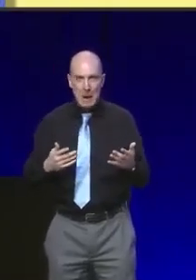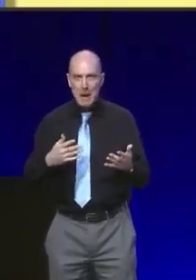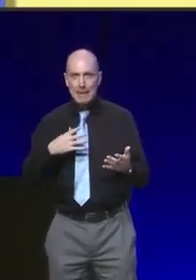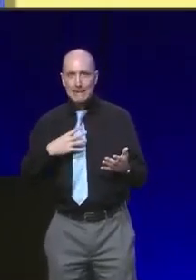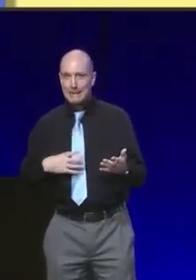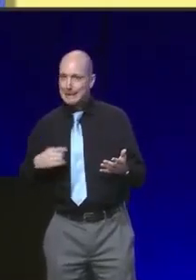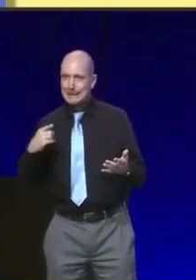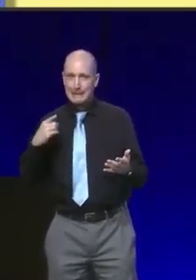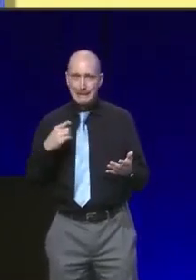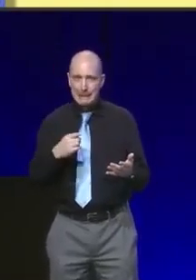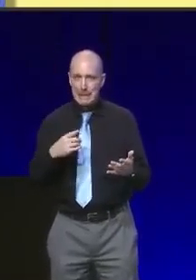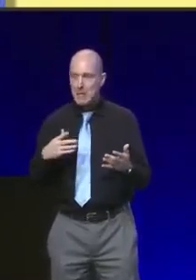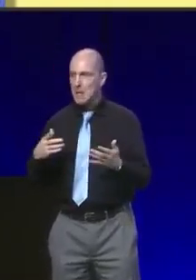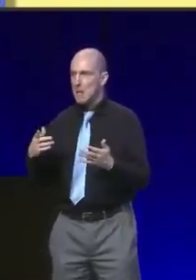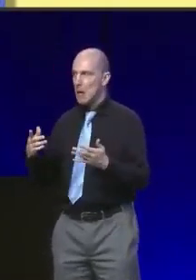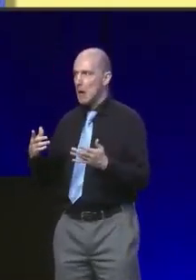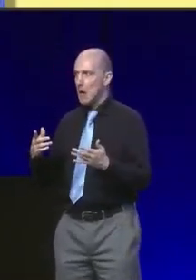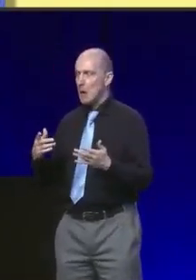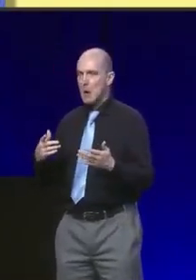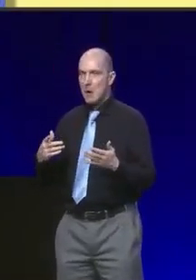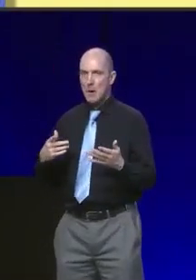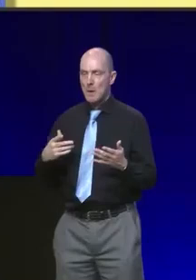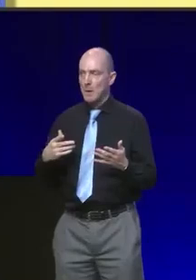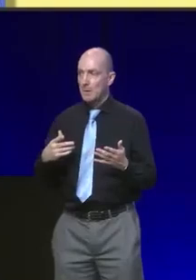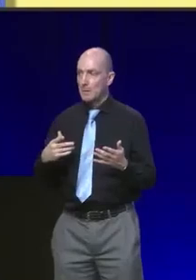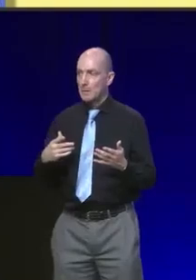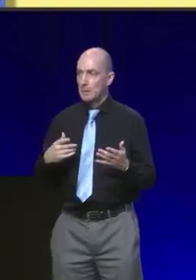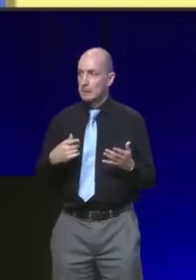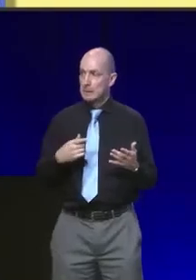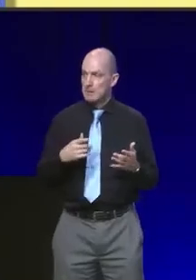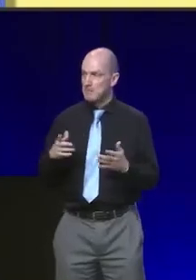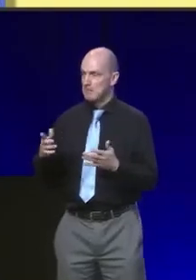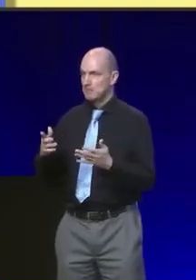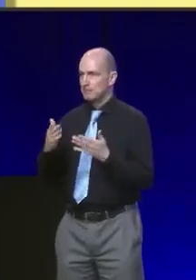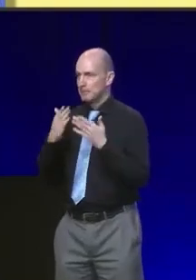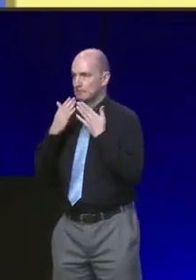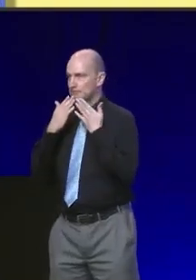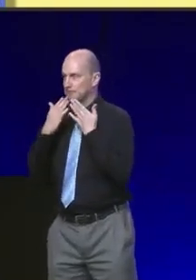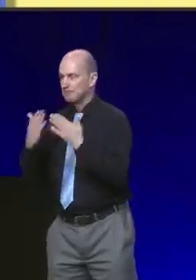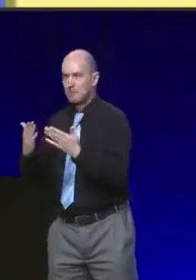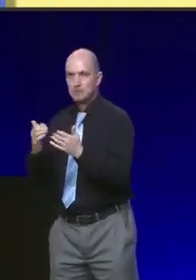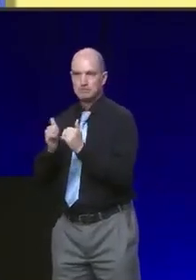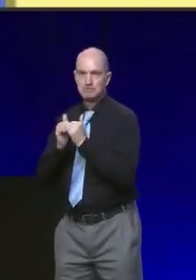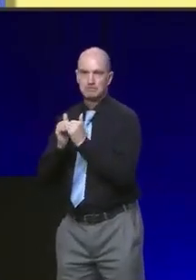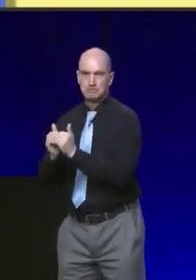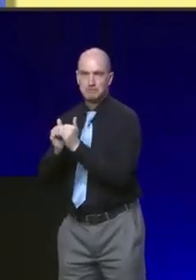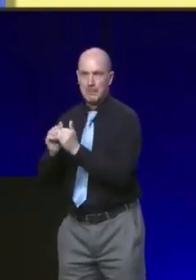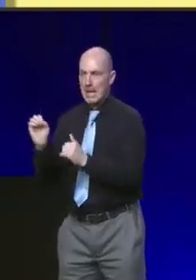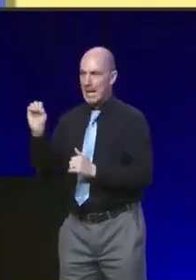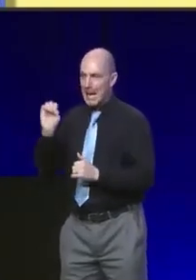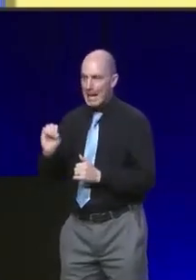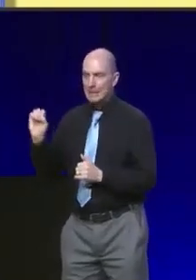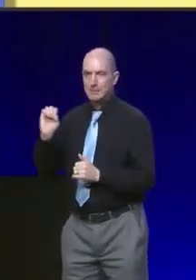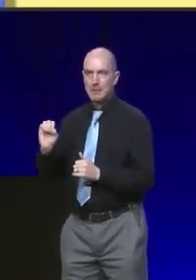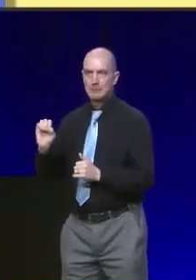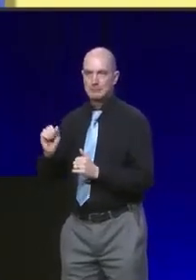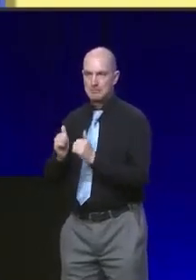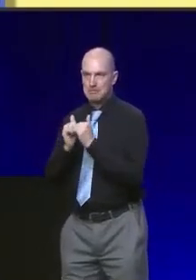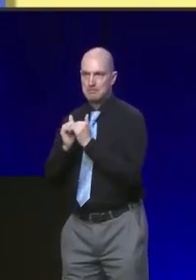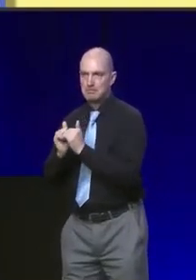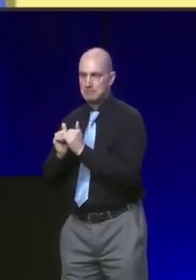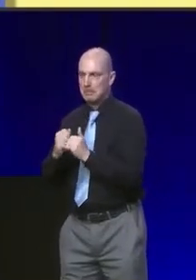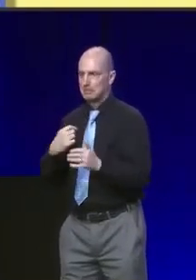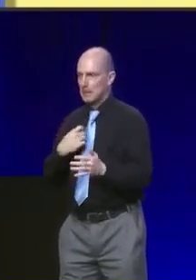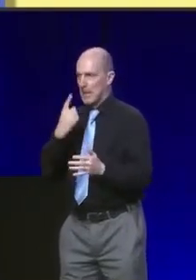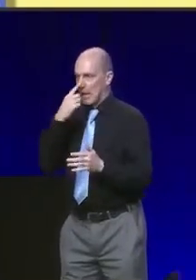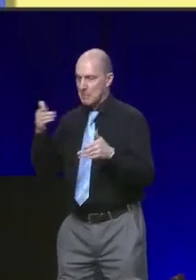so to Elizabeth thank you so much for the sacrifice you're making so I can serve our country